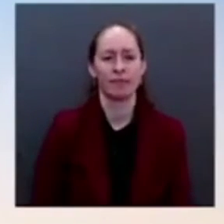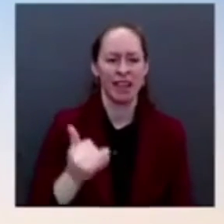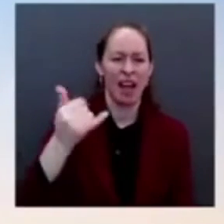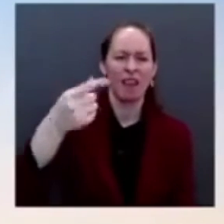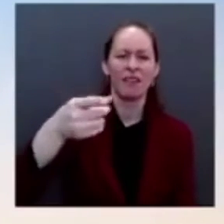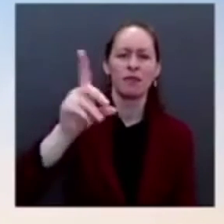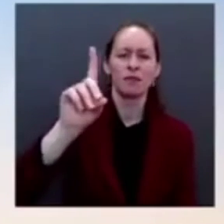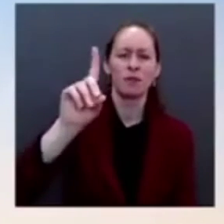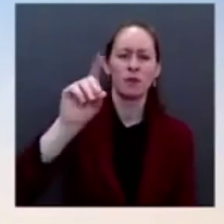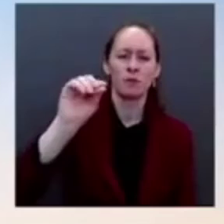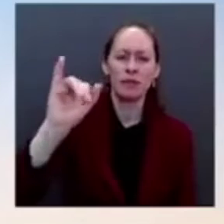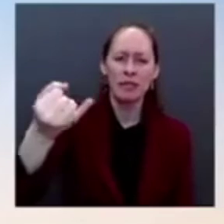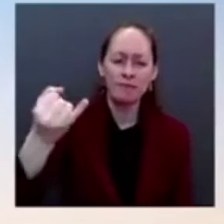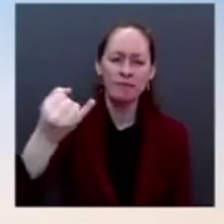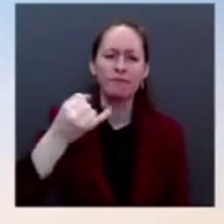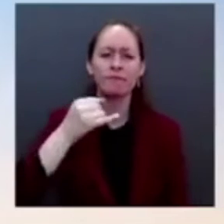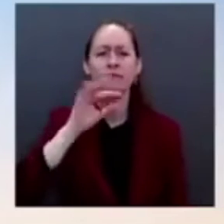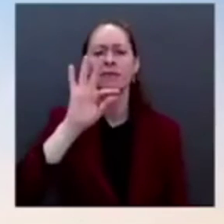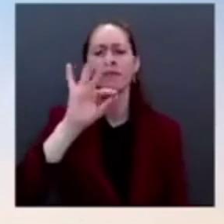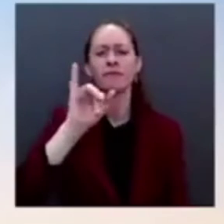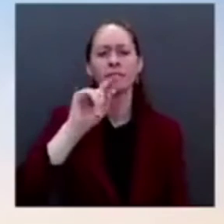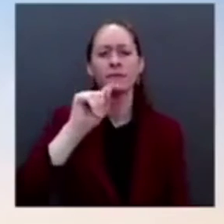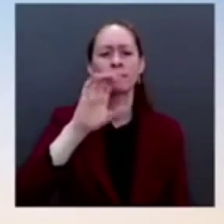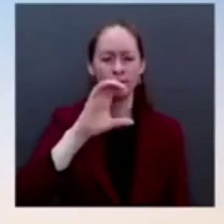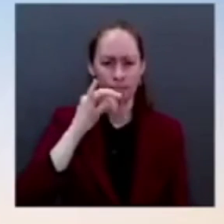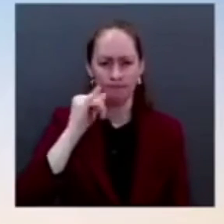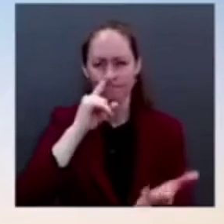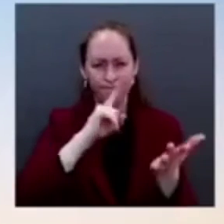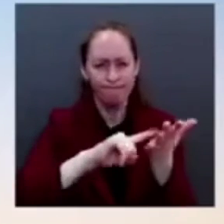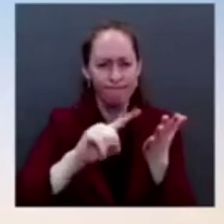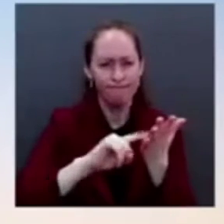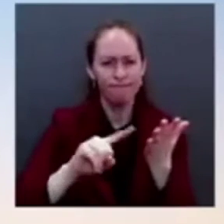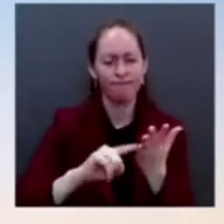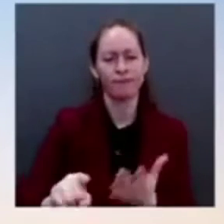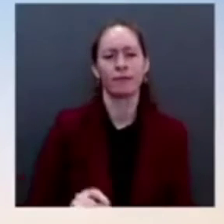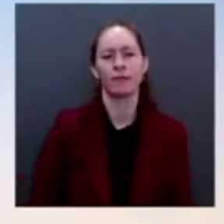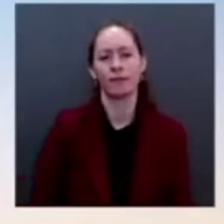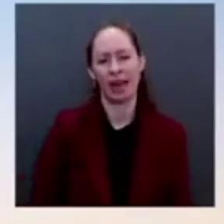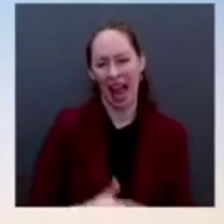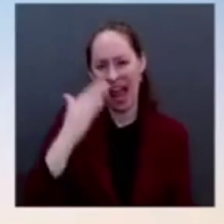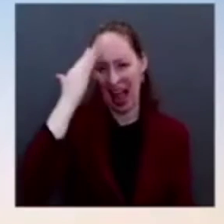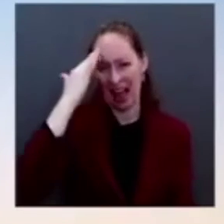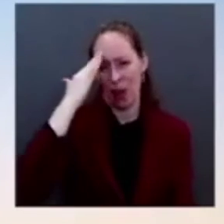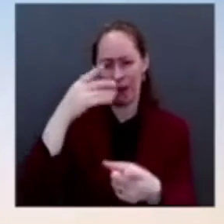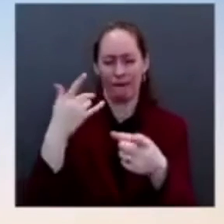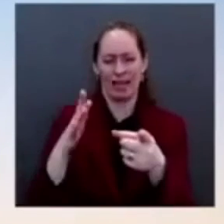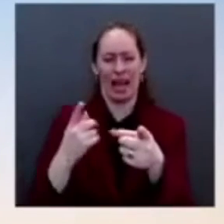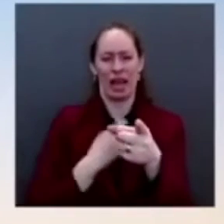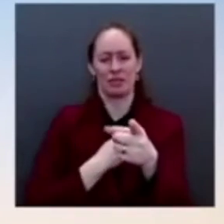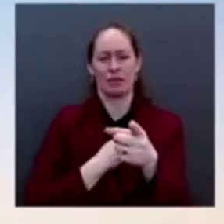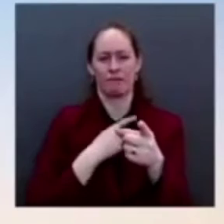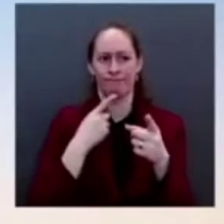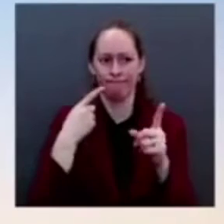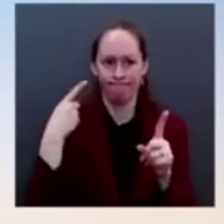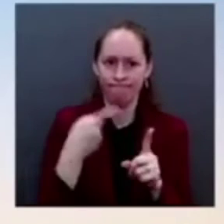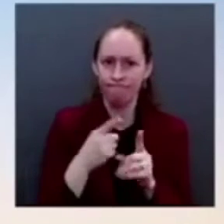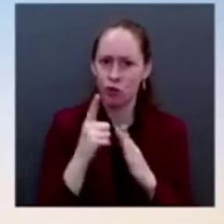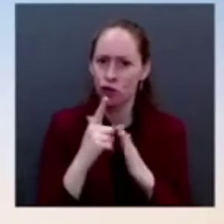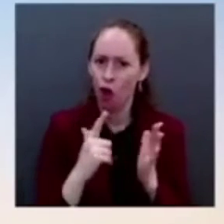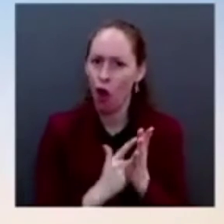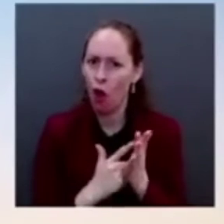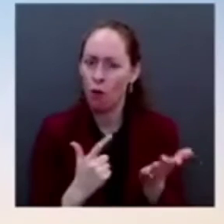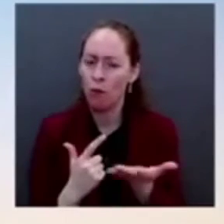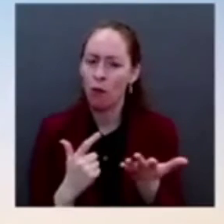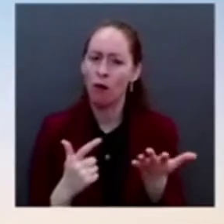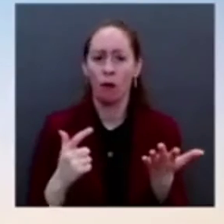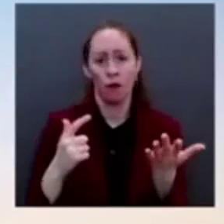specifically asking about the legislation. We're continuing. We're encouraged. He's encouraged to see bipartisan interest in Congress and passing legislation to